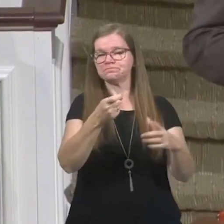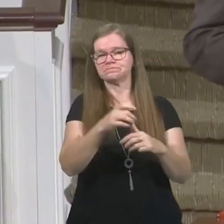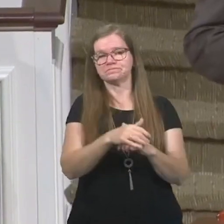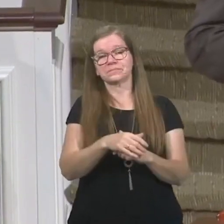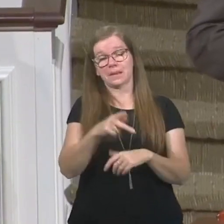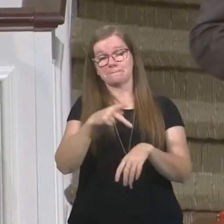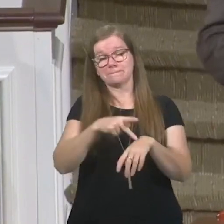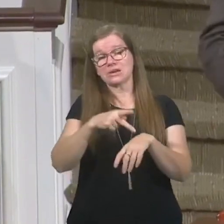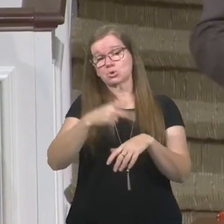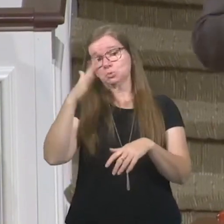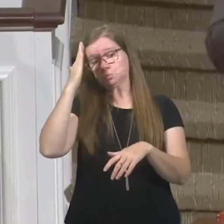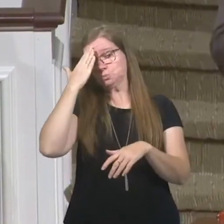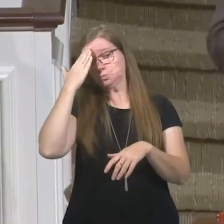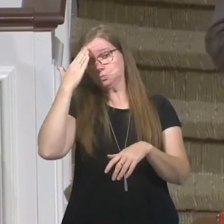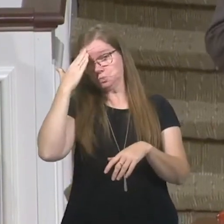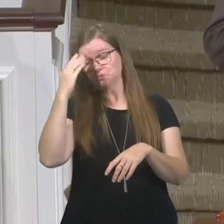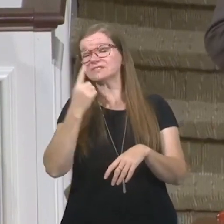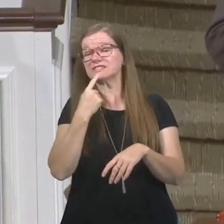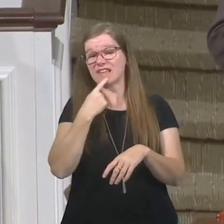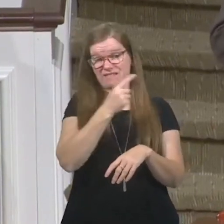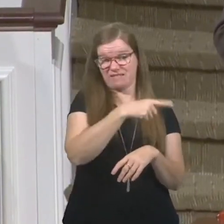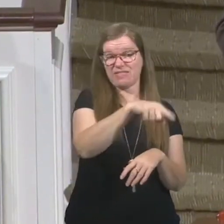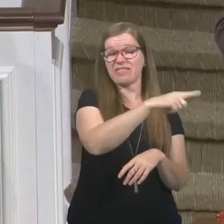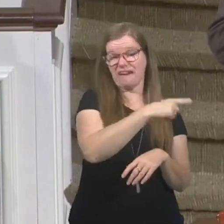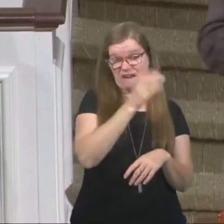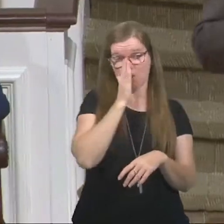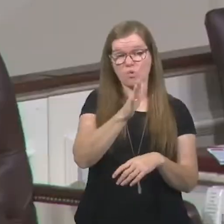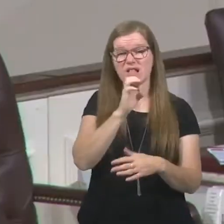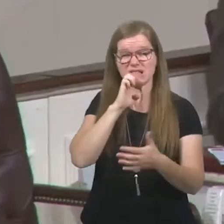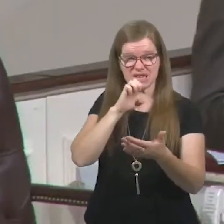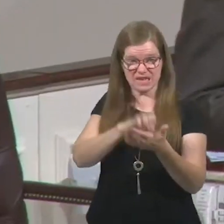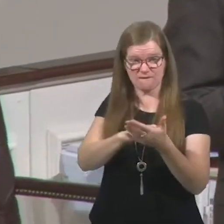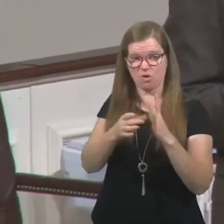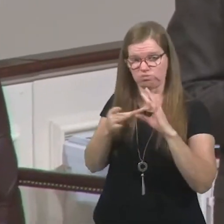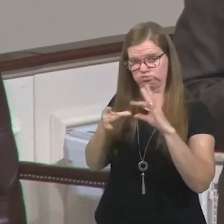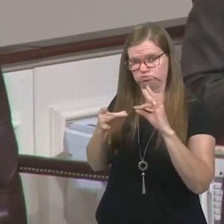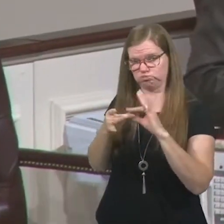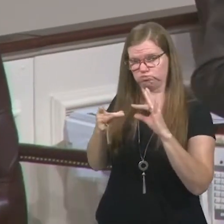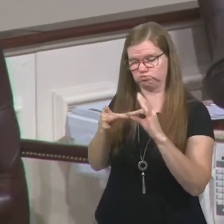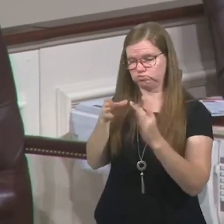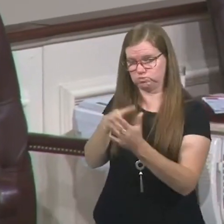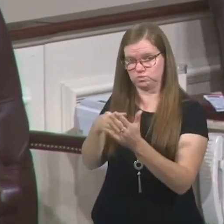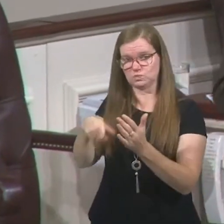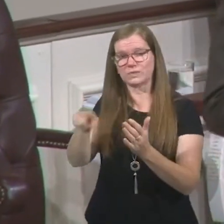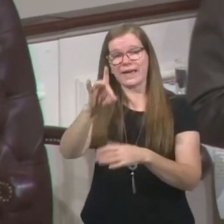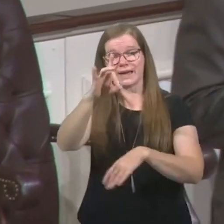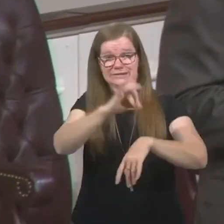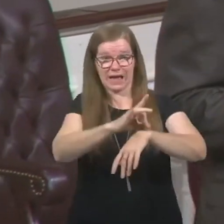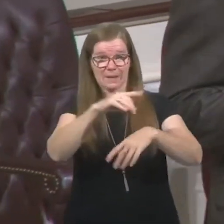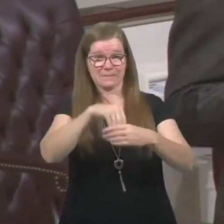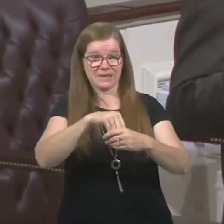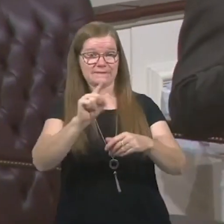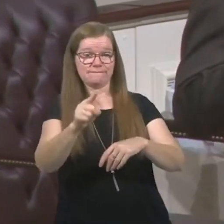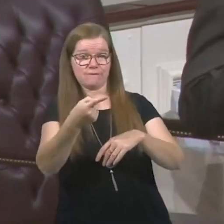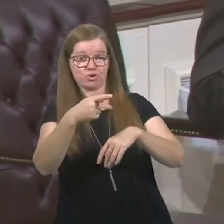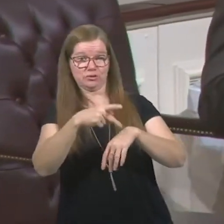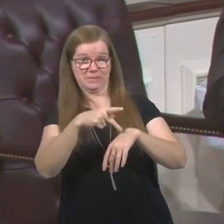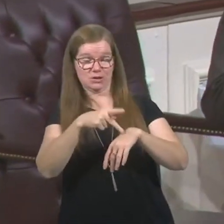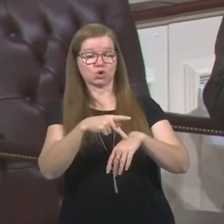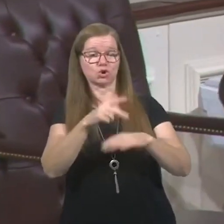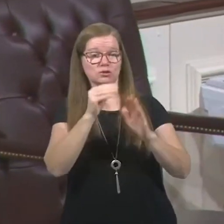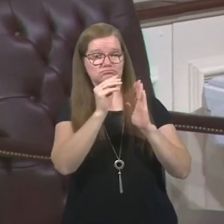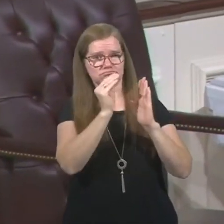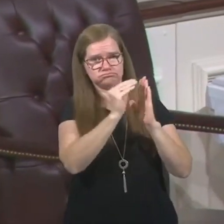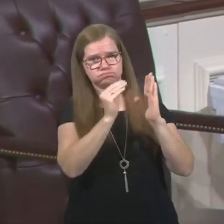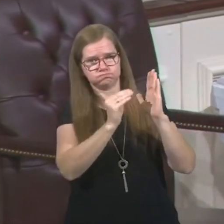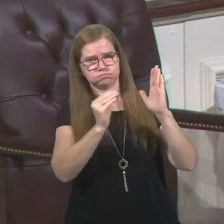times. He said, they're going to speak evil of you. Matter of fact, about eight times in the book of 1 Peter, he speaks about that people are going